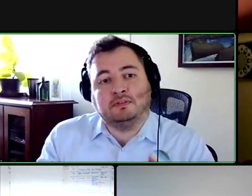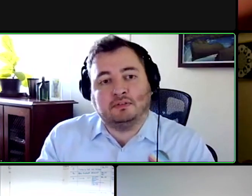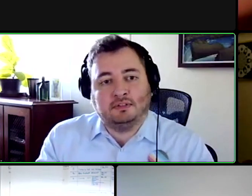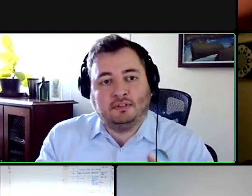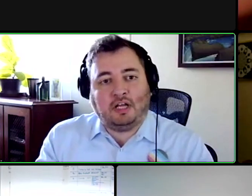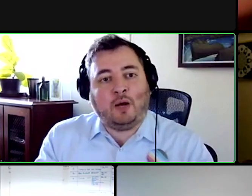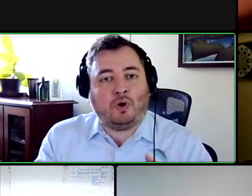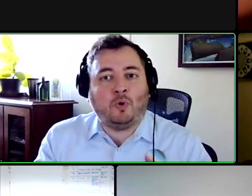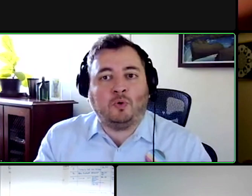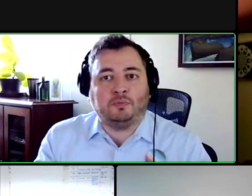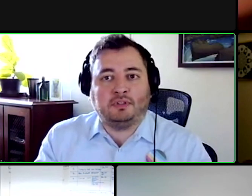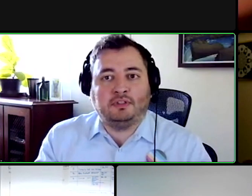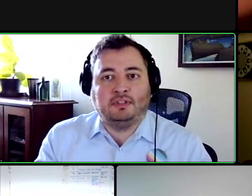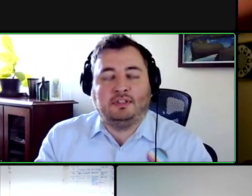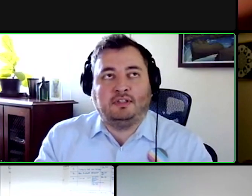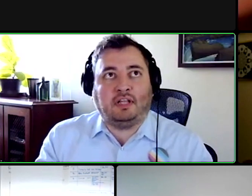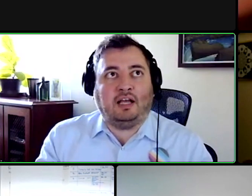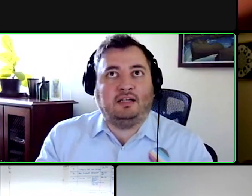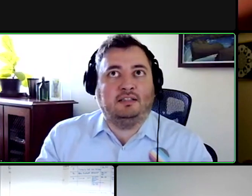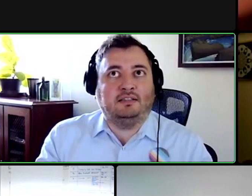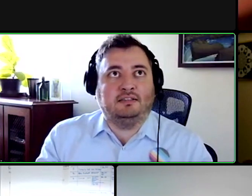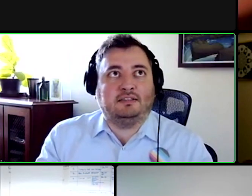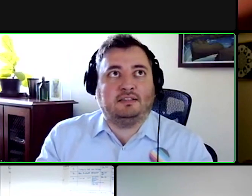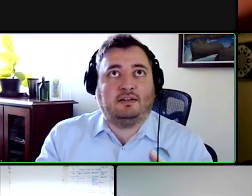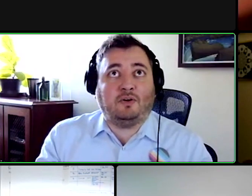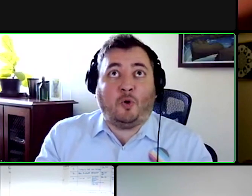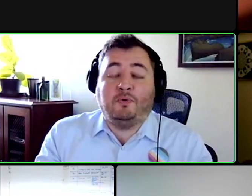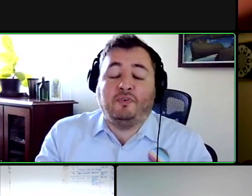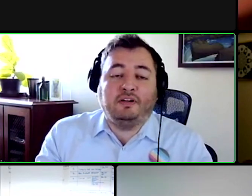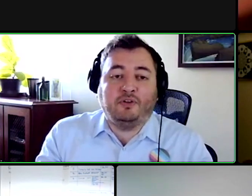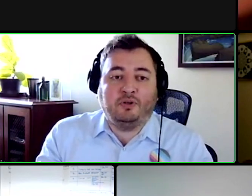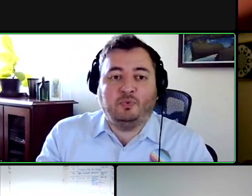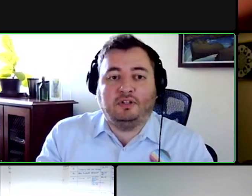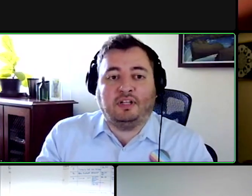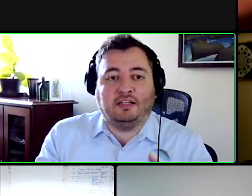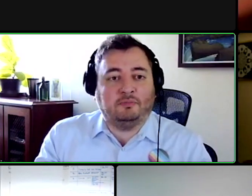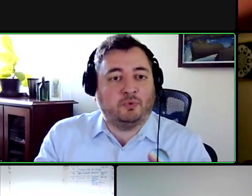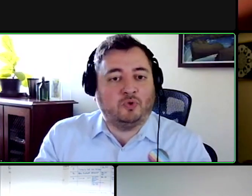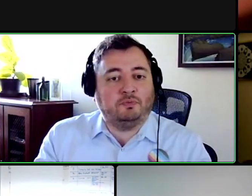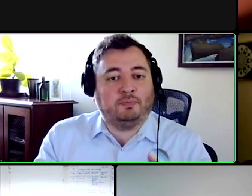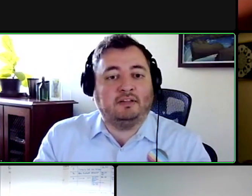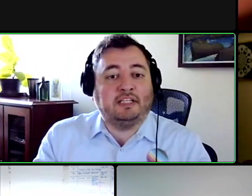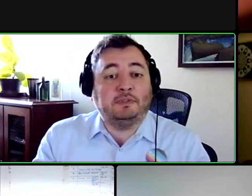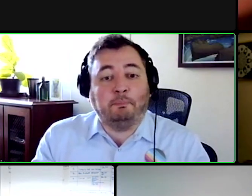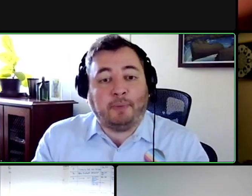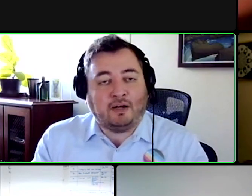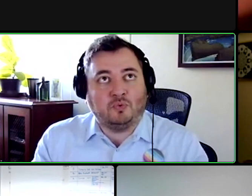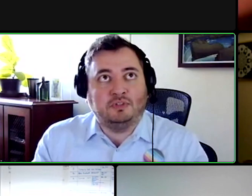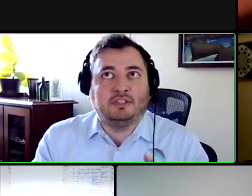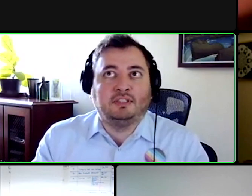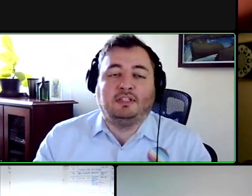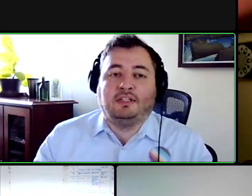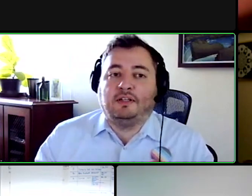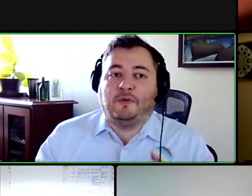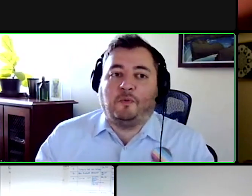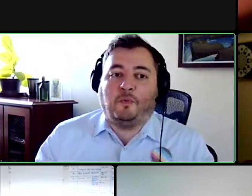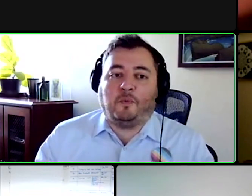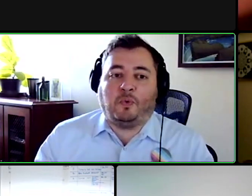rebuild our homes. That is hopefully in those areas that has improved by leaps and bounds.